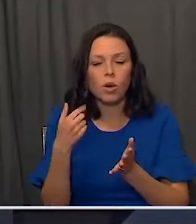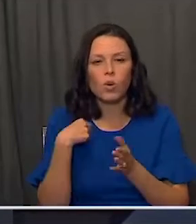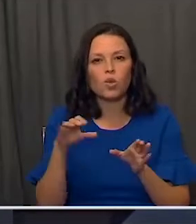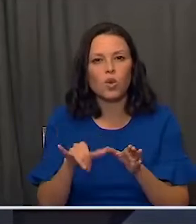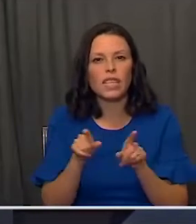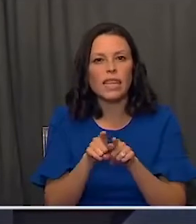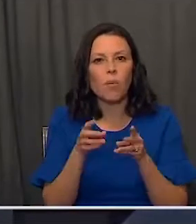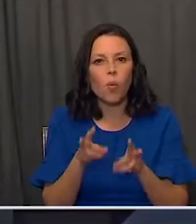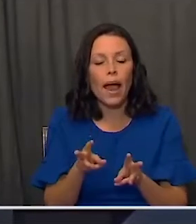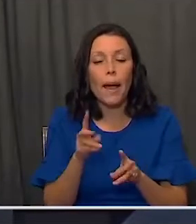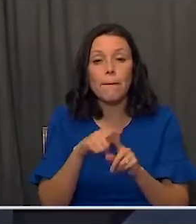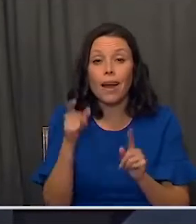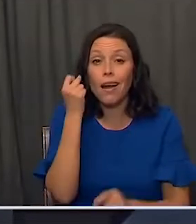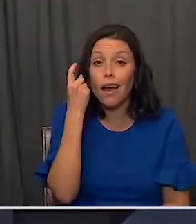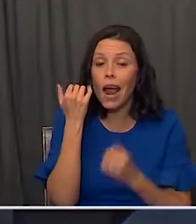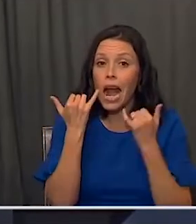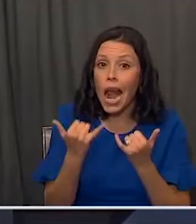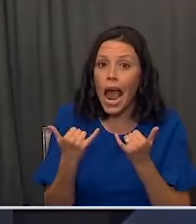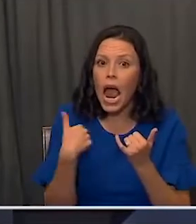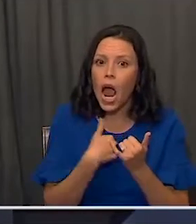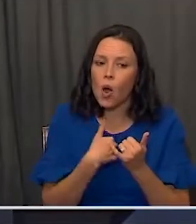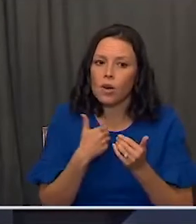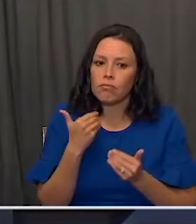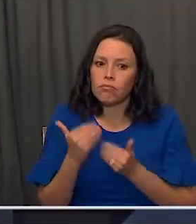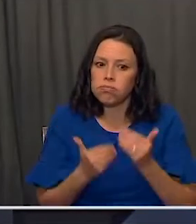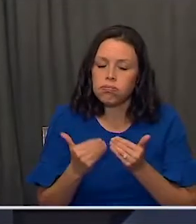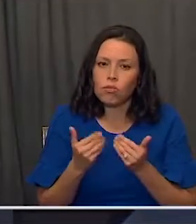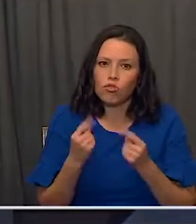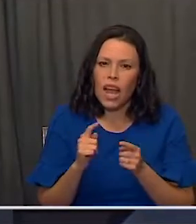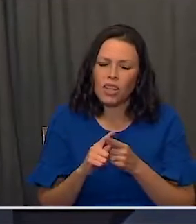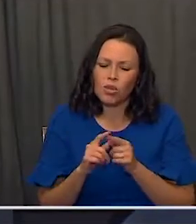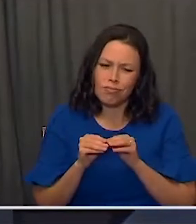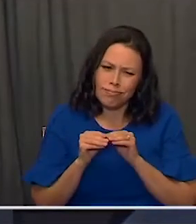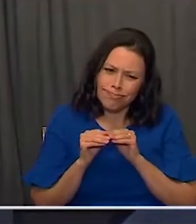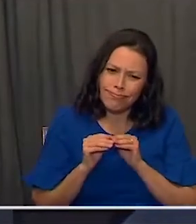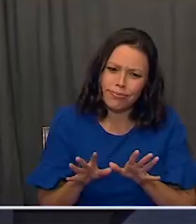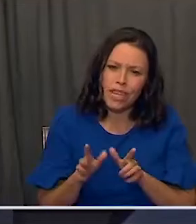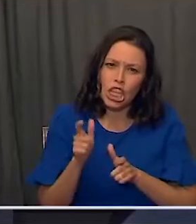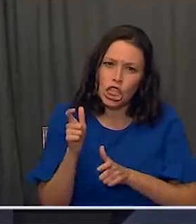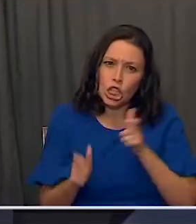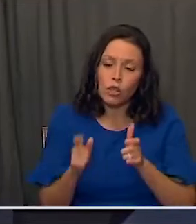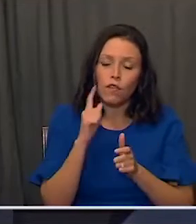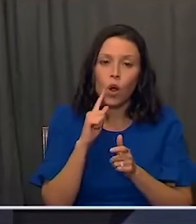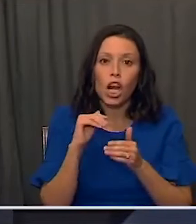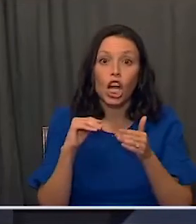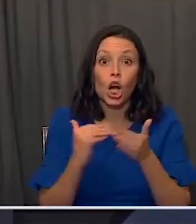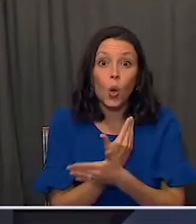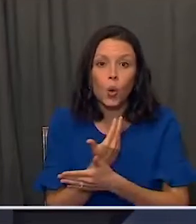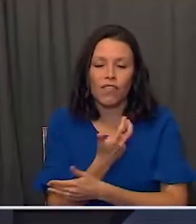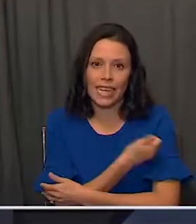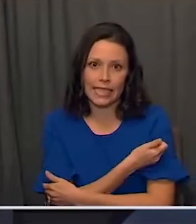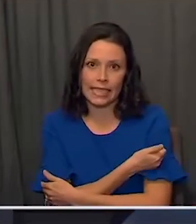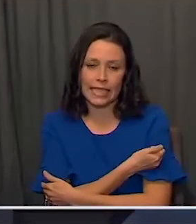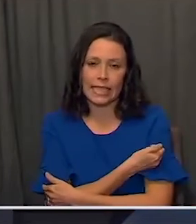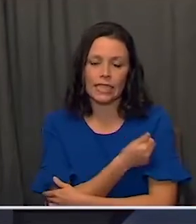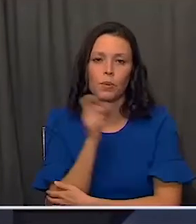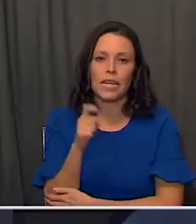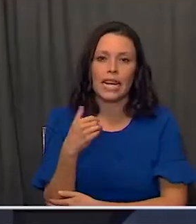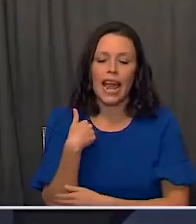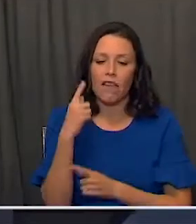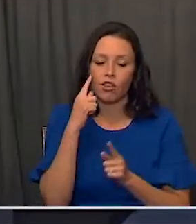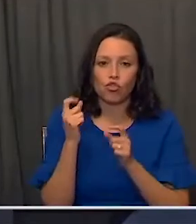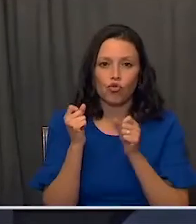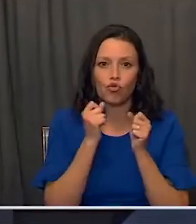The difference is now we're pushing mass volume of a new vaccine. And so we needed to have a